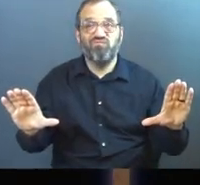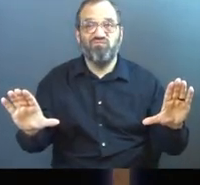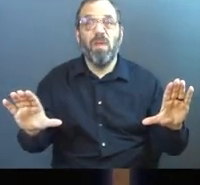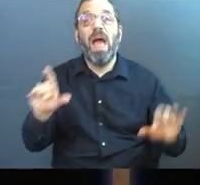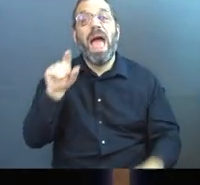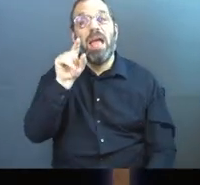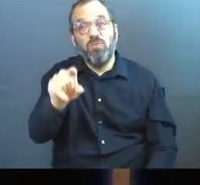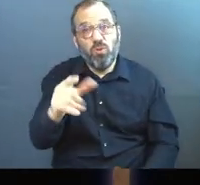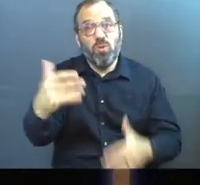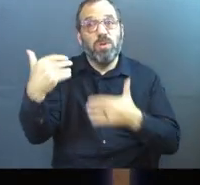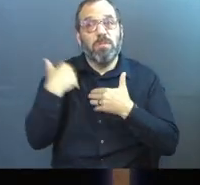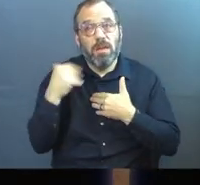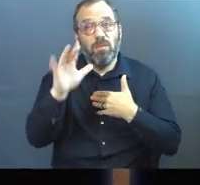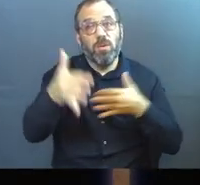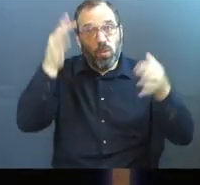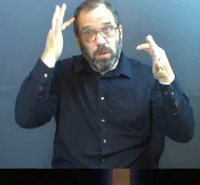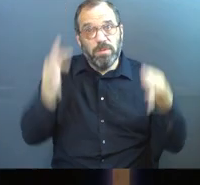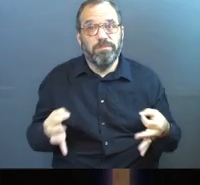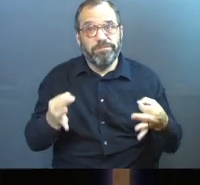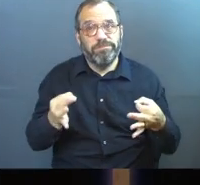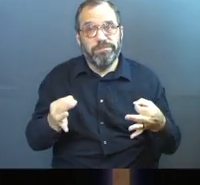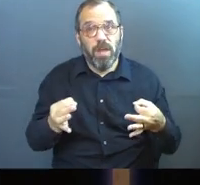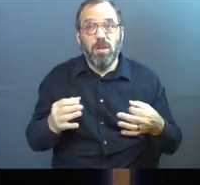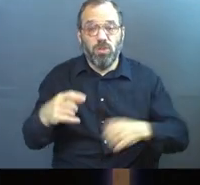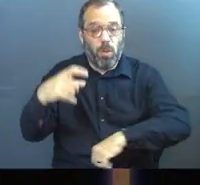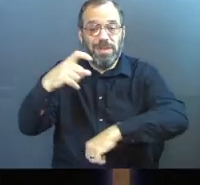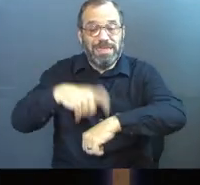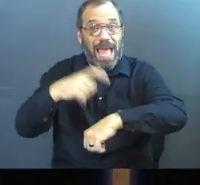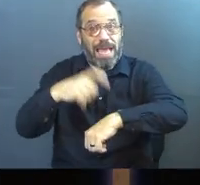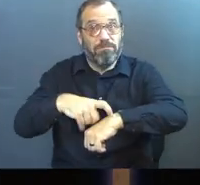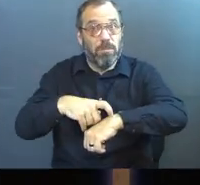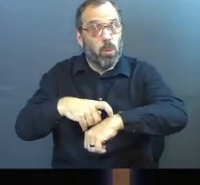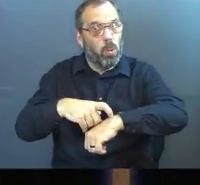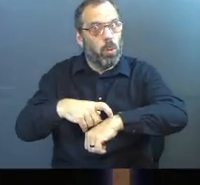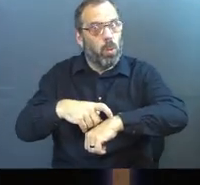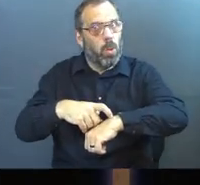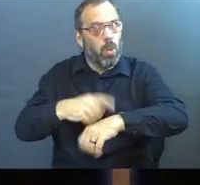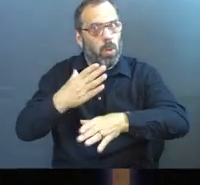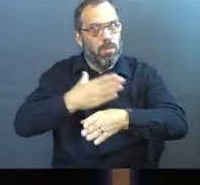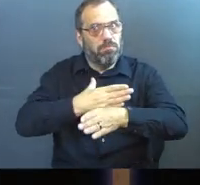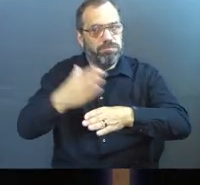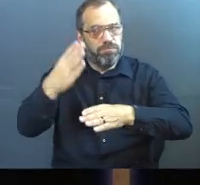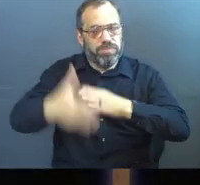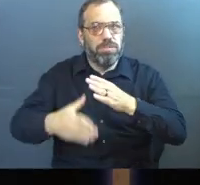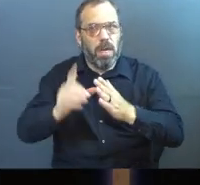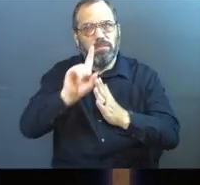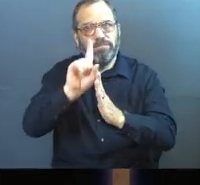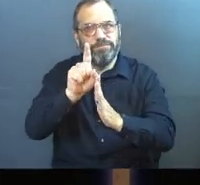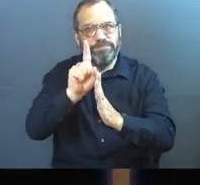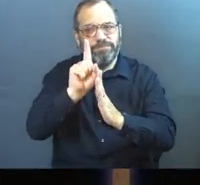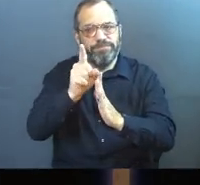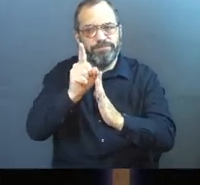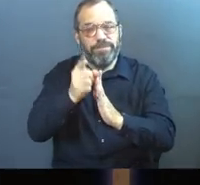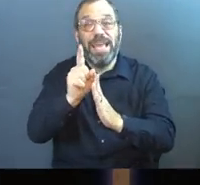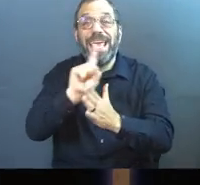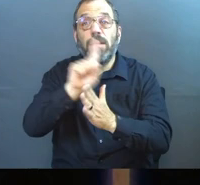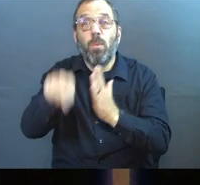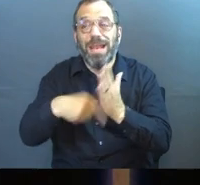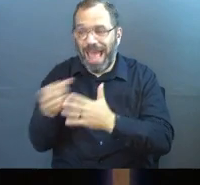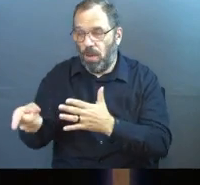And we're responsible for our choices. So the clock is ticking, guys. Babylon will go down in an hour.